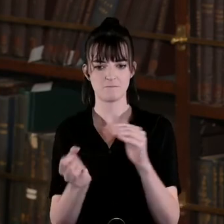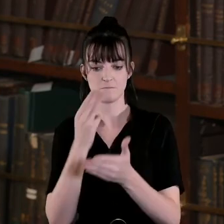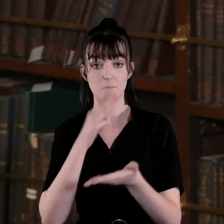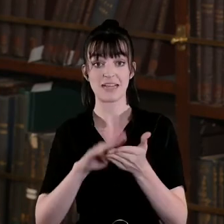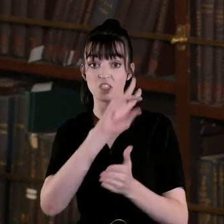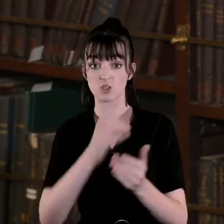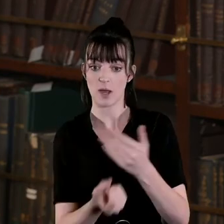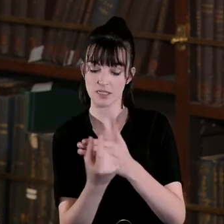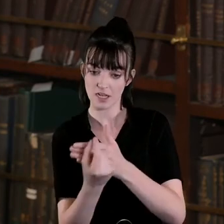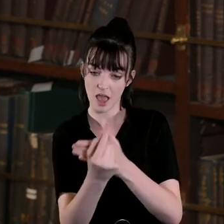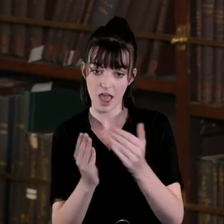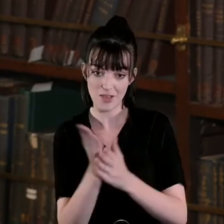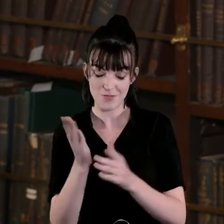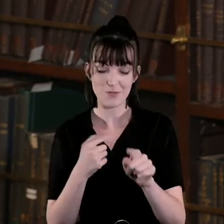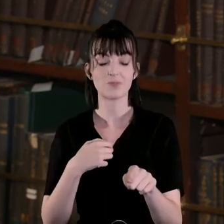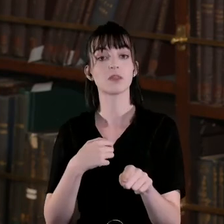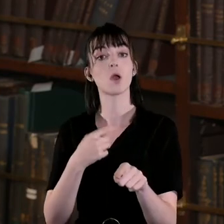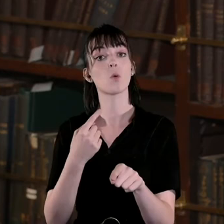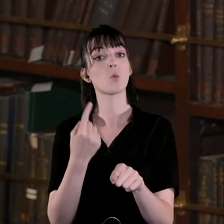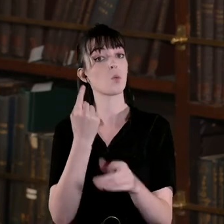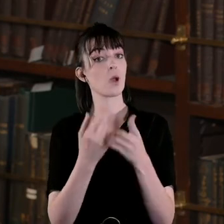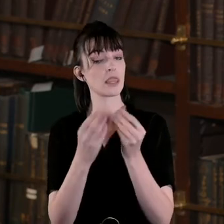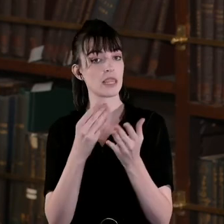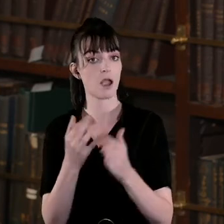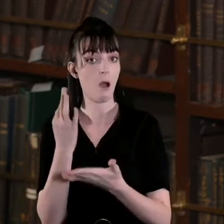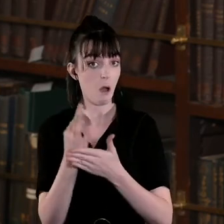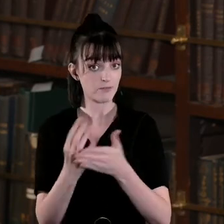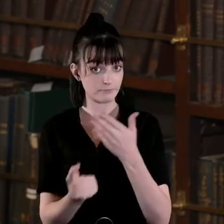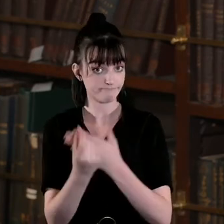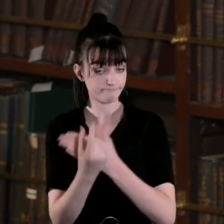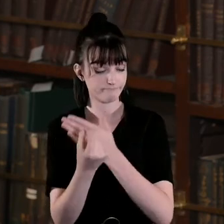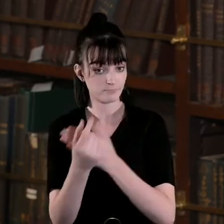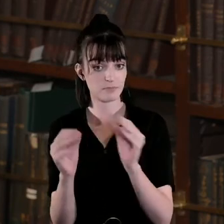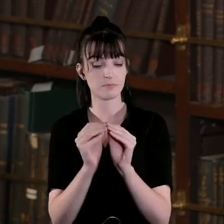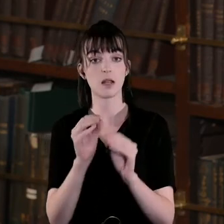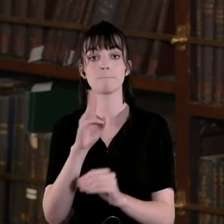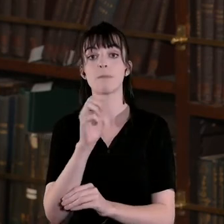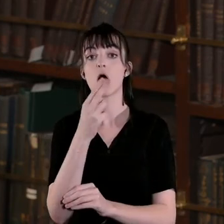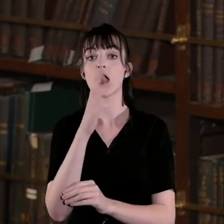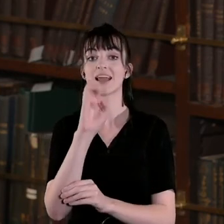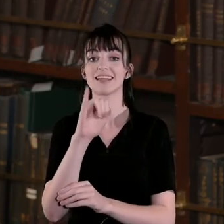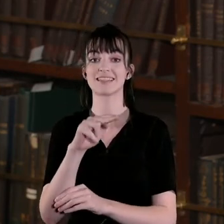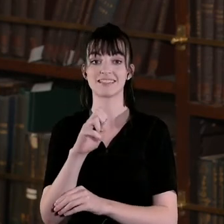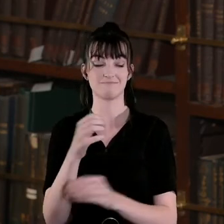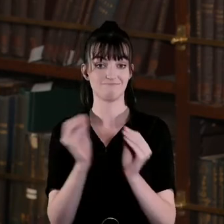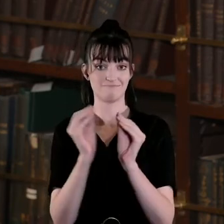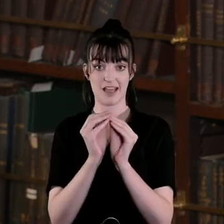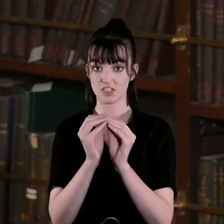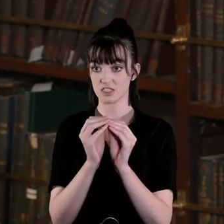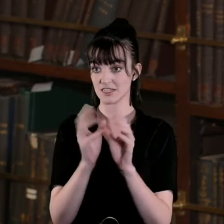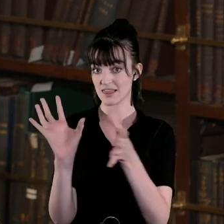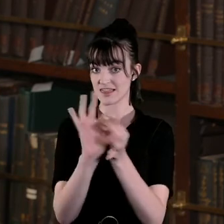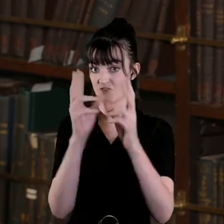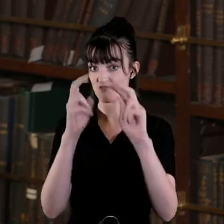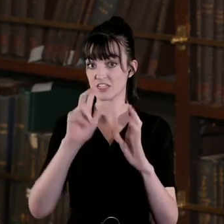and one thing that's coming up quite a lot Pauline has mentioned in terms of the research projects